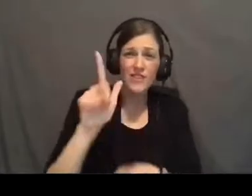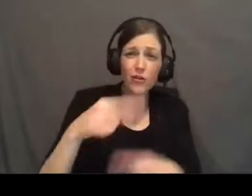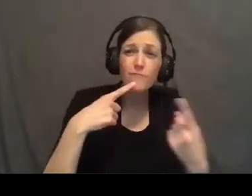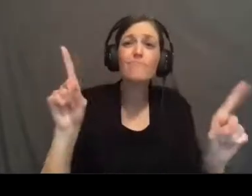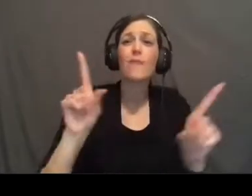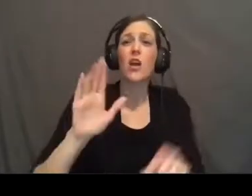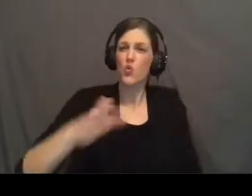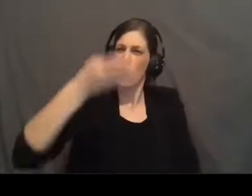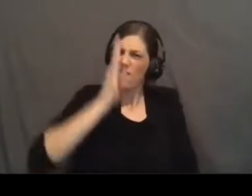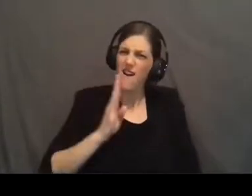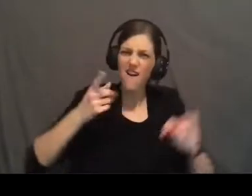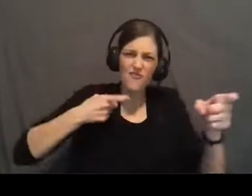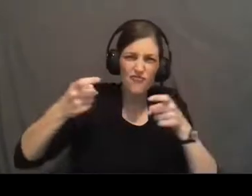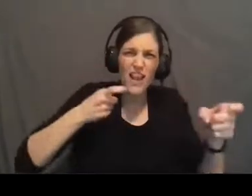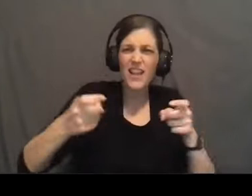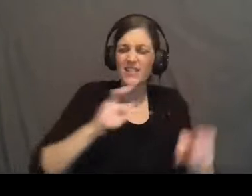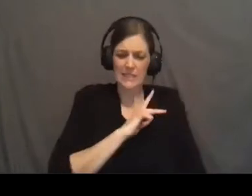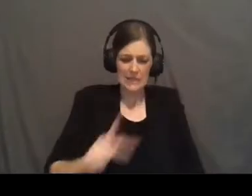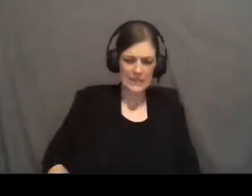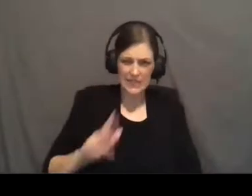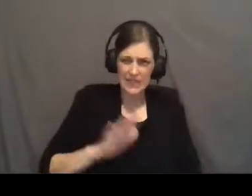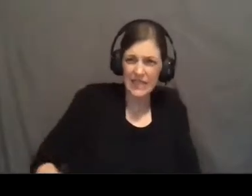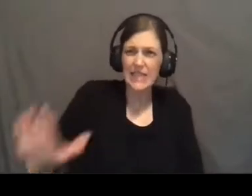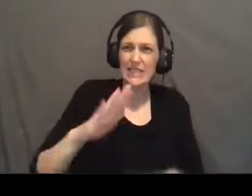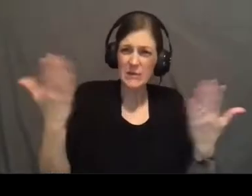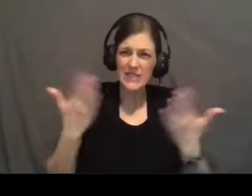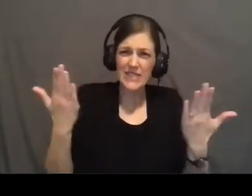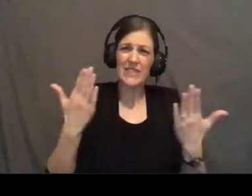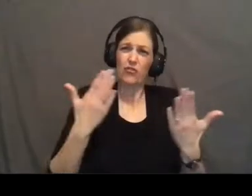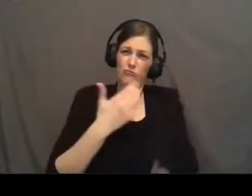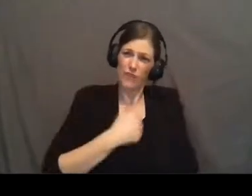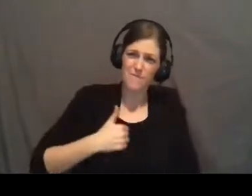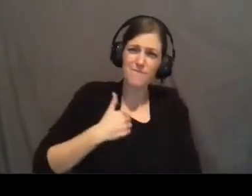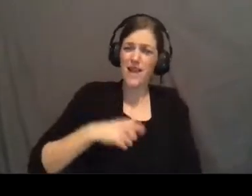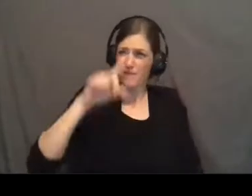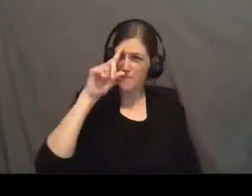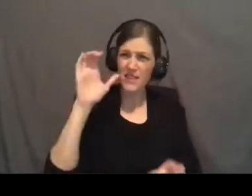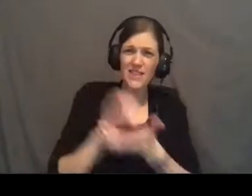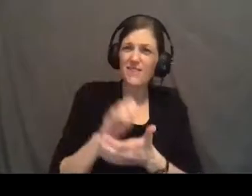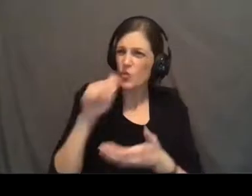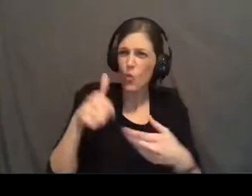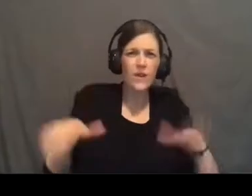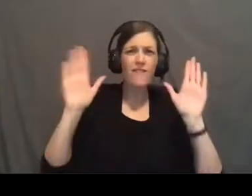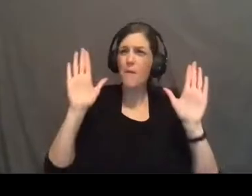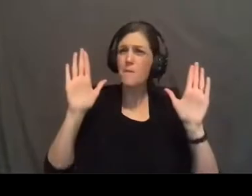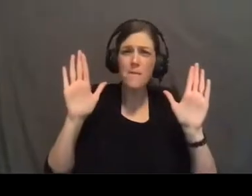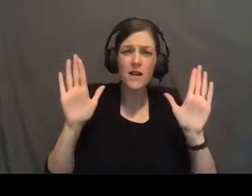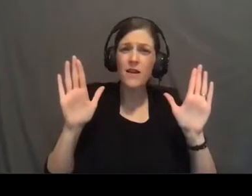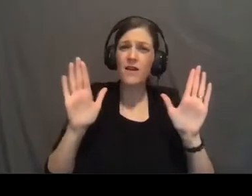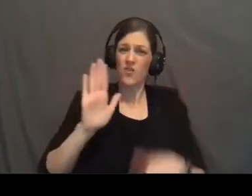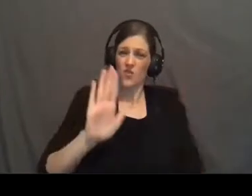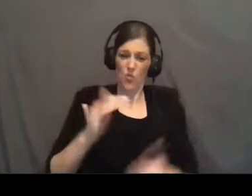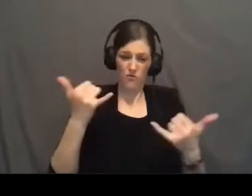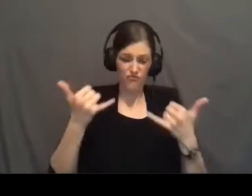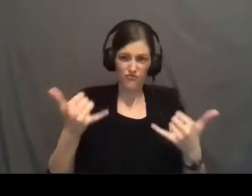that your God reigns, His kingdom is at hand. Repent and believe. Don't surrender. Don't give up. Your present